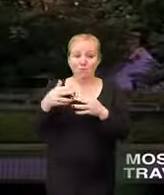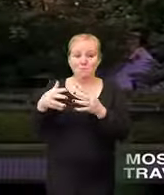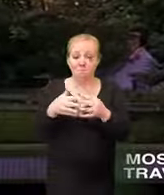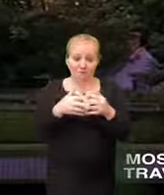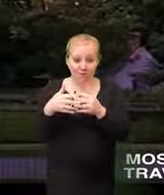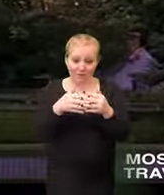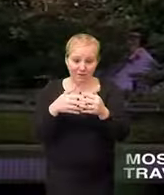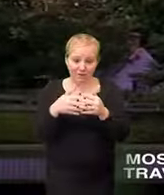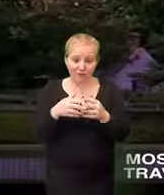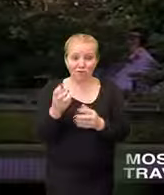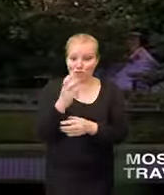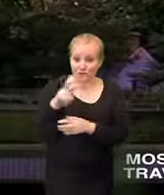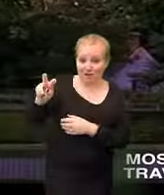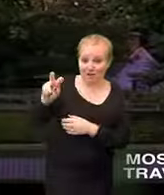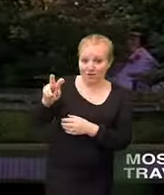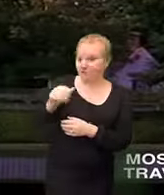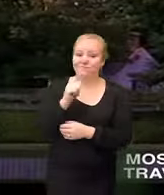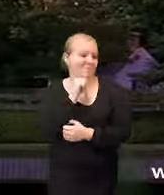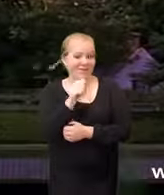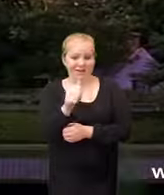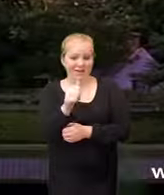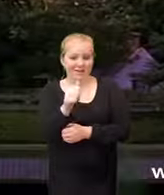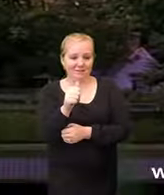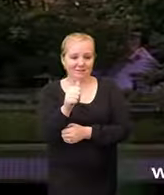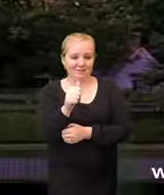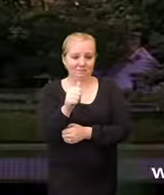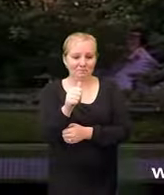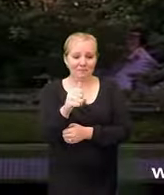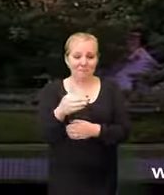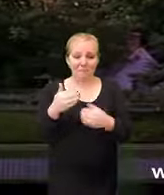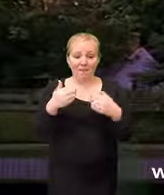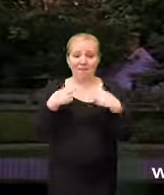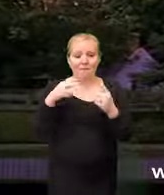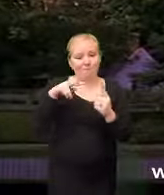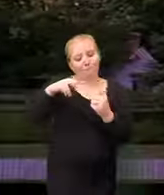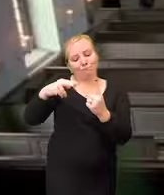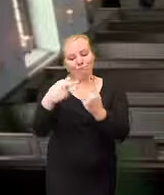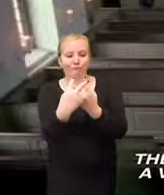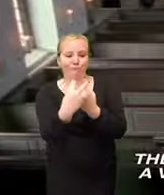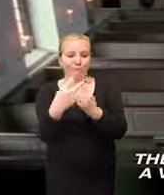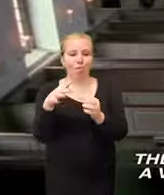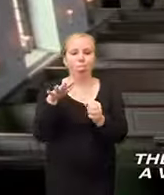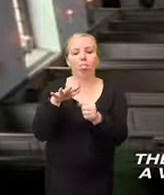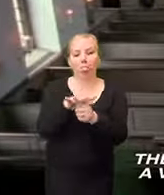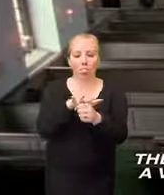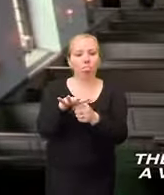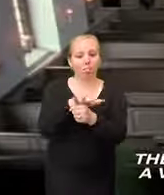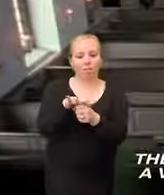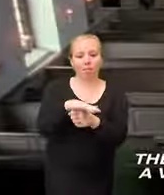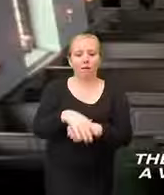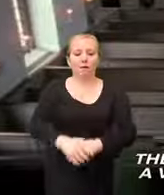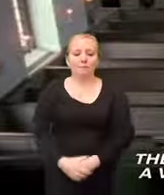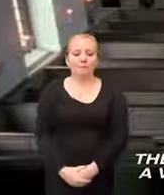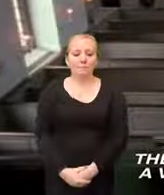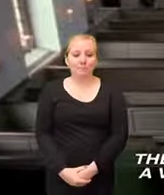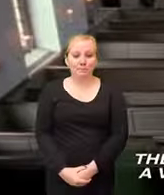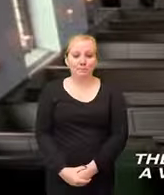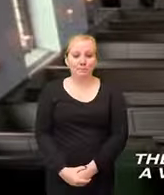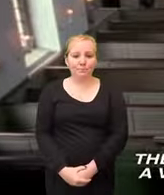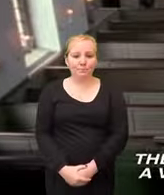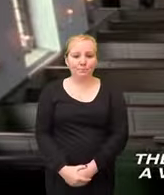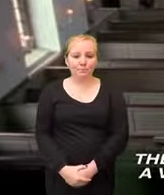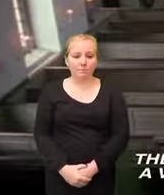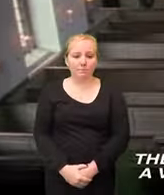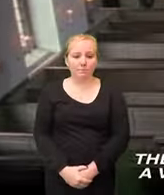most Americans have never traveled more than 30 miles from the place where they were born they view the world